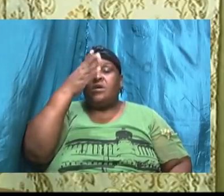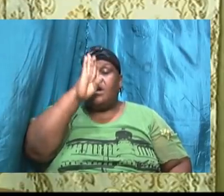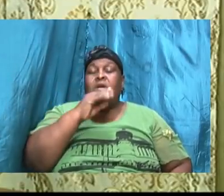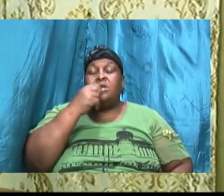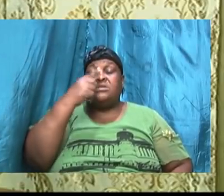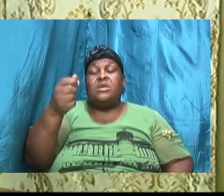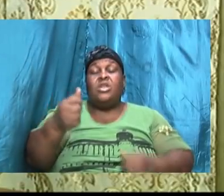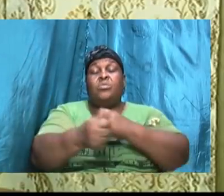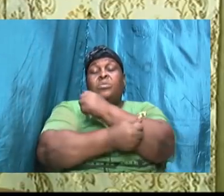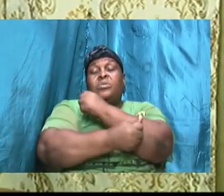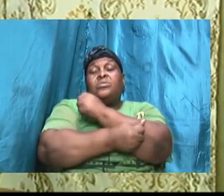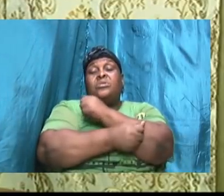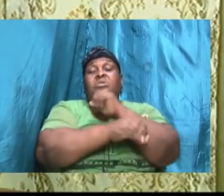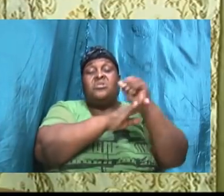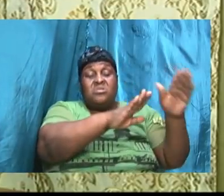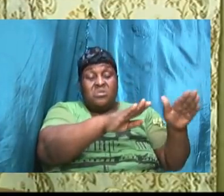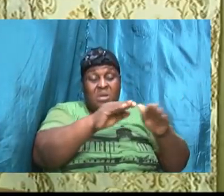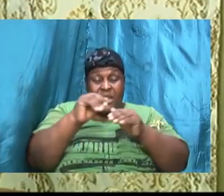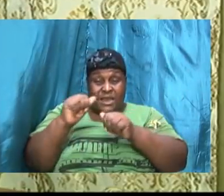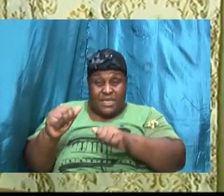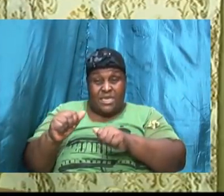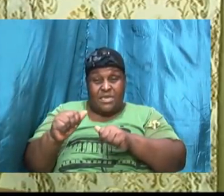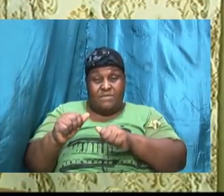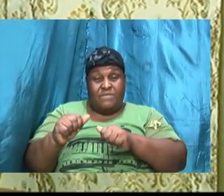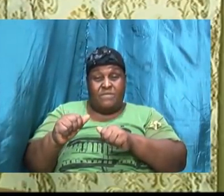to depart his homeland